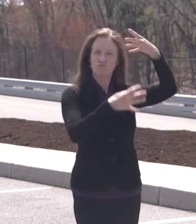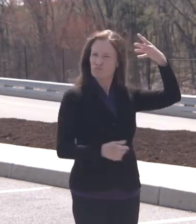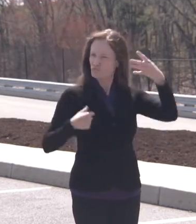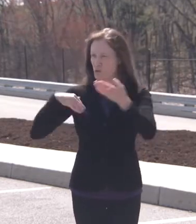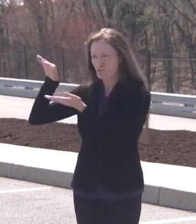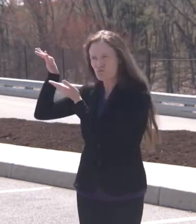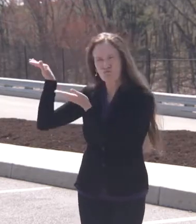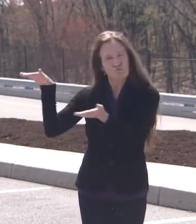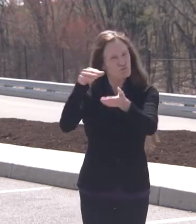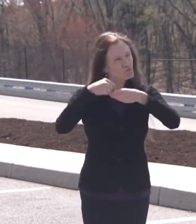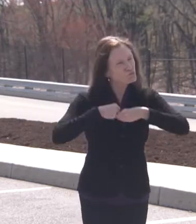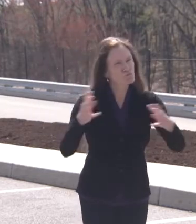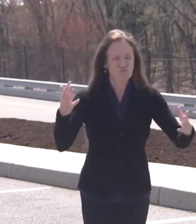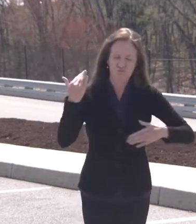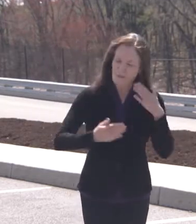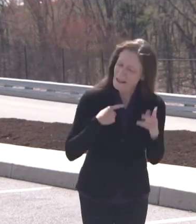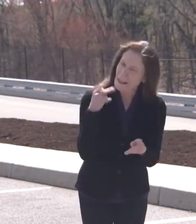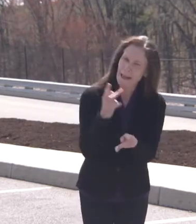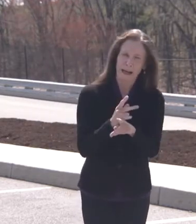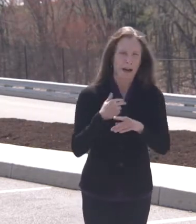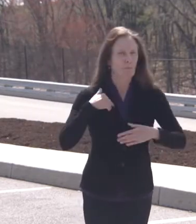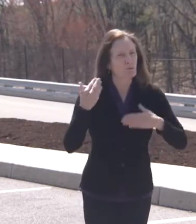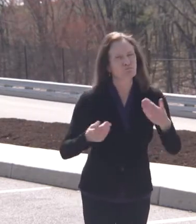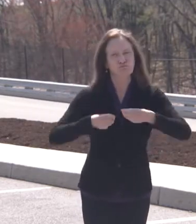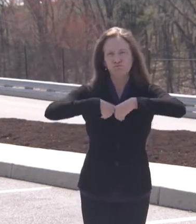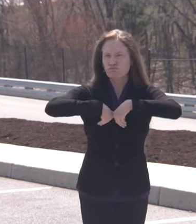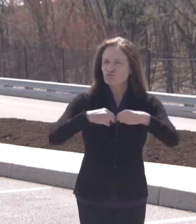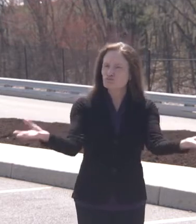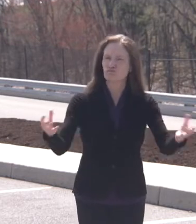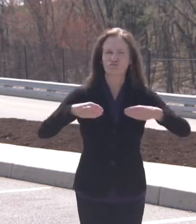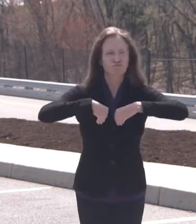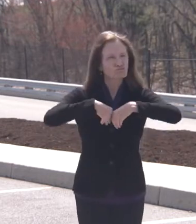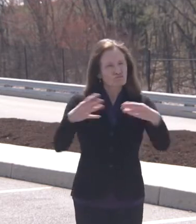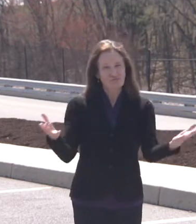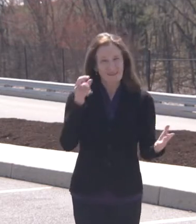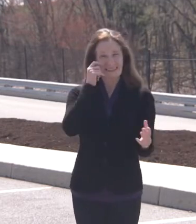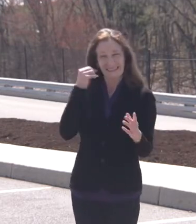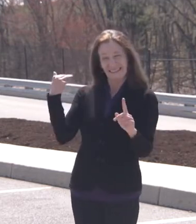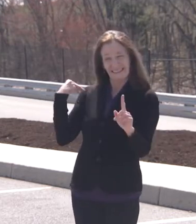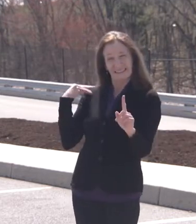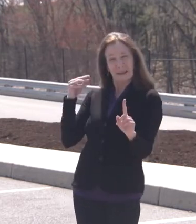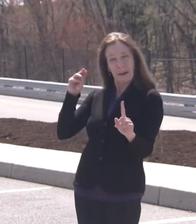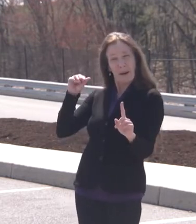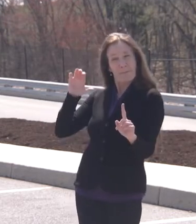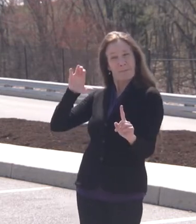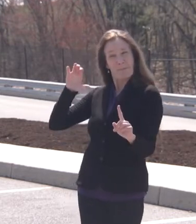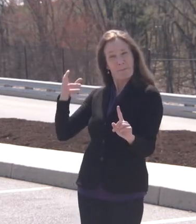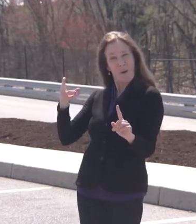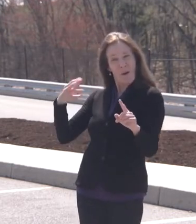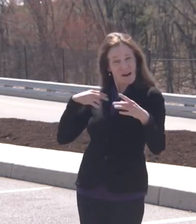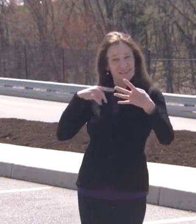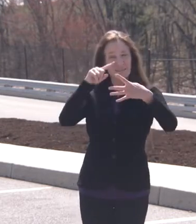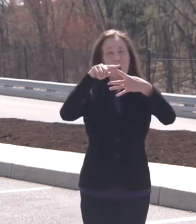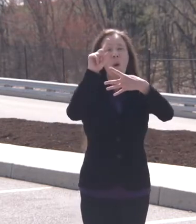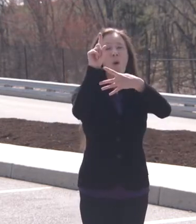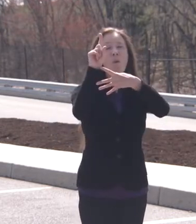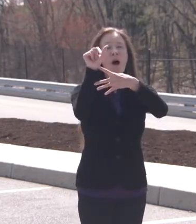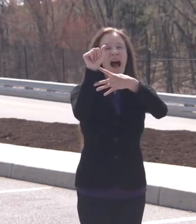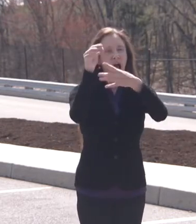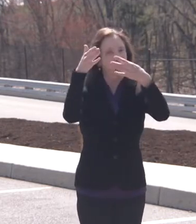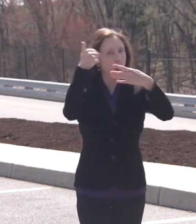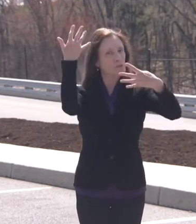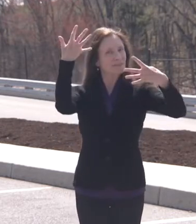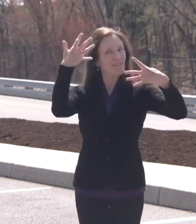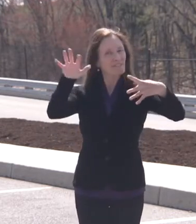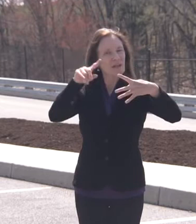So by the end of March, we were really close to the end of phase 1a. And rather than have long waitlist providers throughout